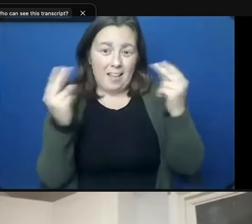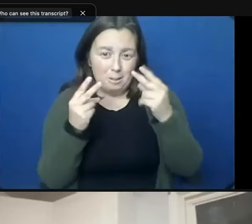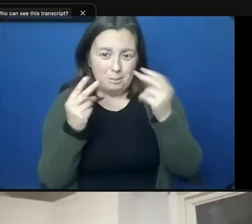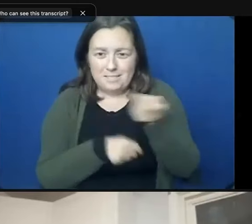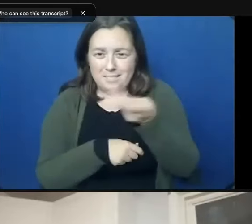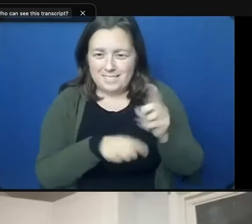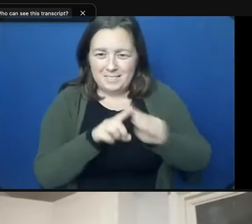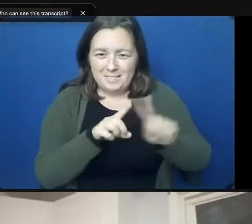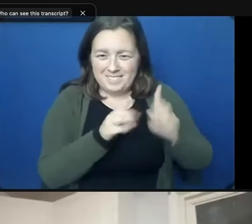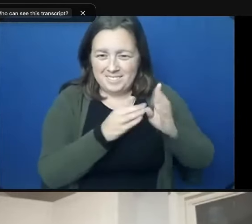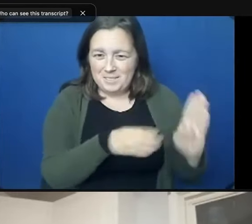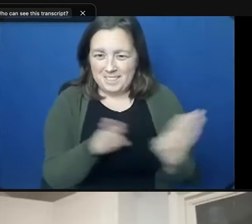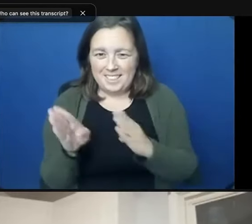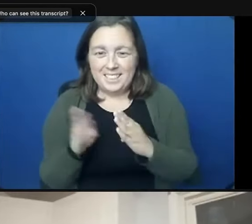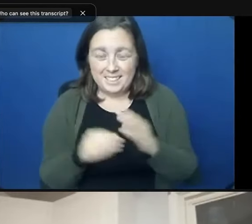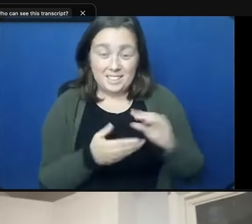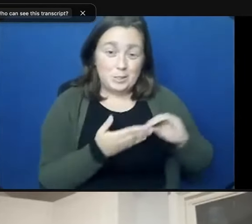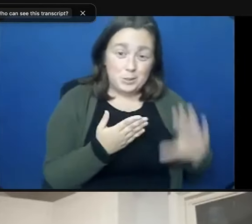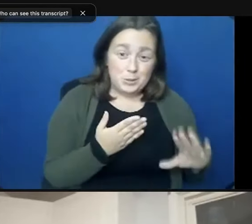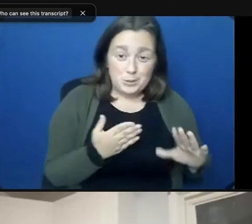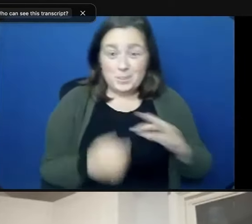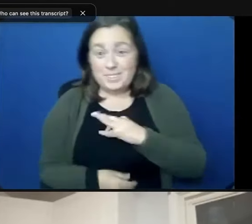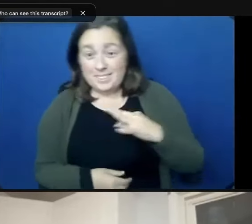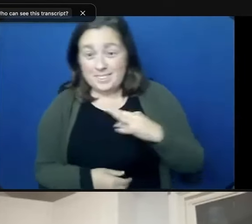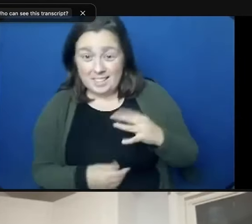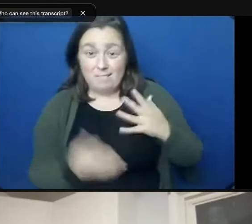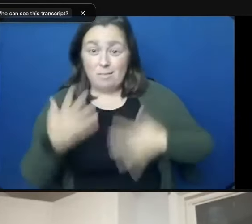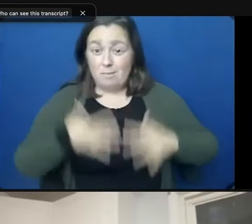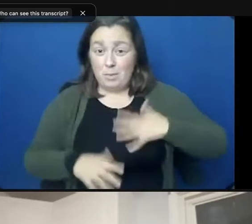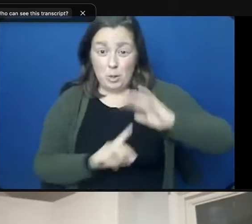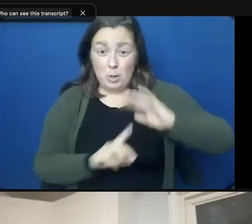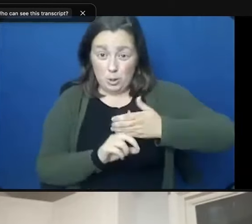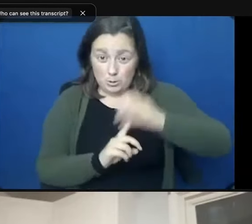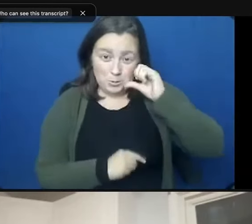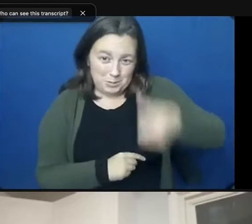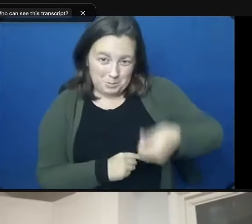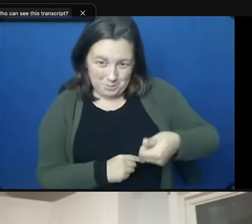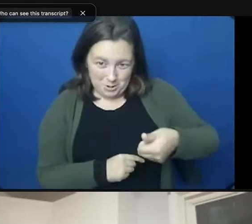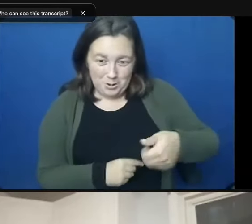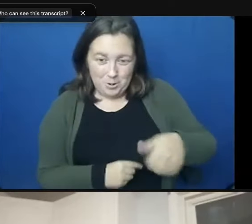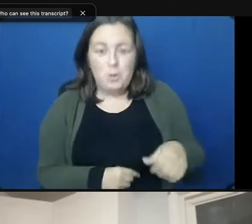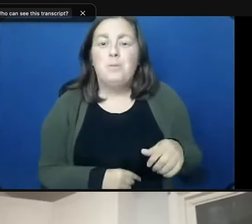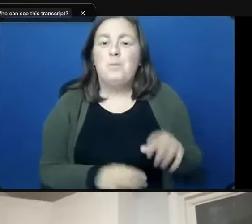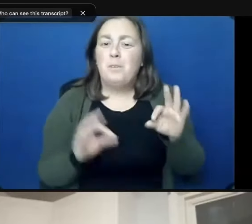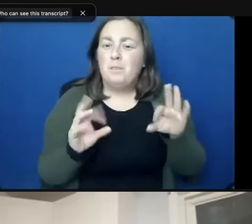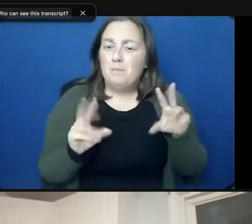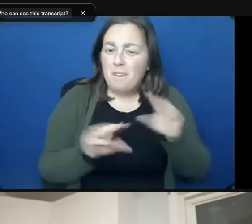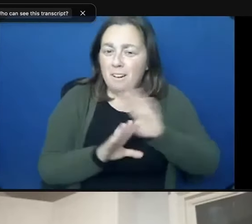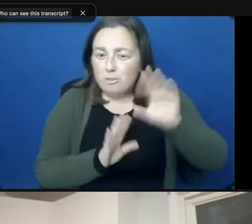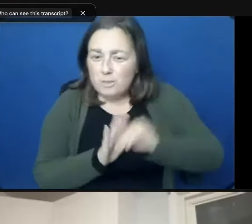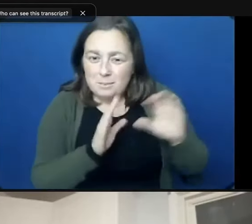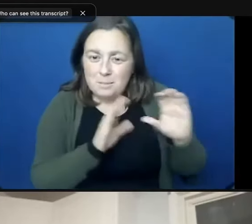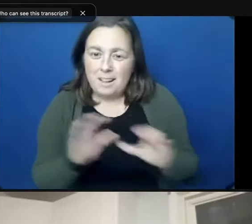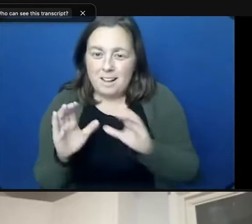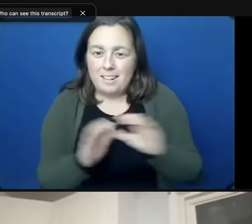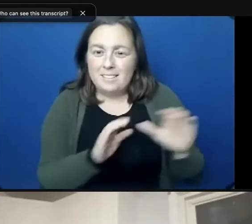ways this year. Students and staff can wear costumes tomorrow, which is Friday the 29th. Classrooms are doing fun curriculum activities that are aligned